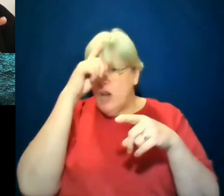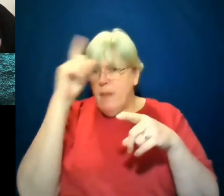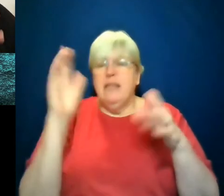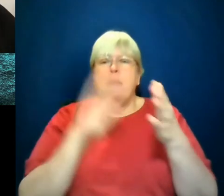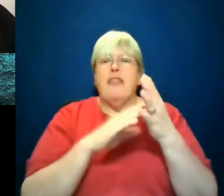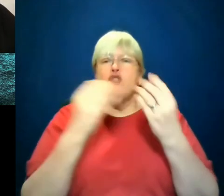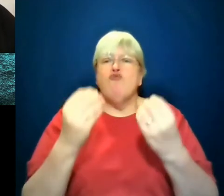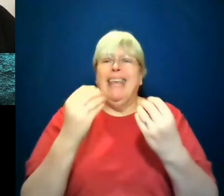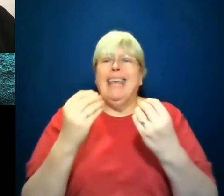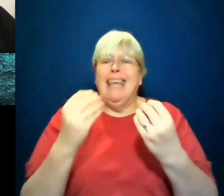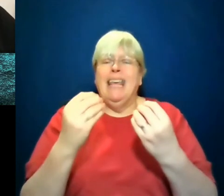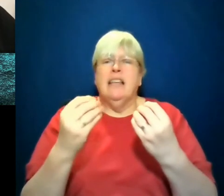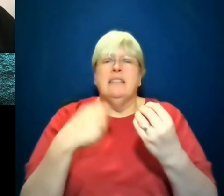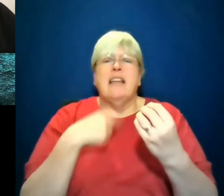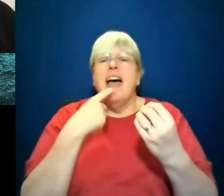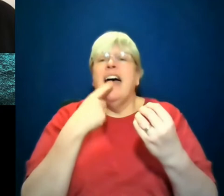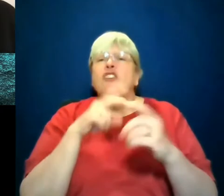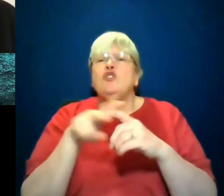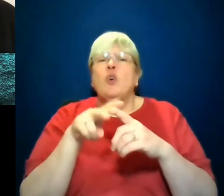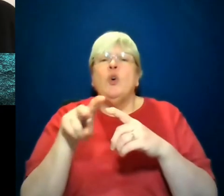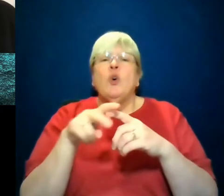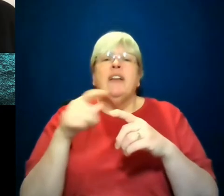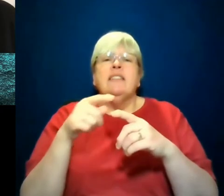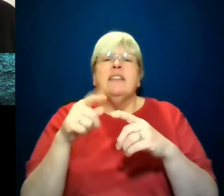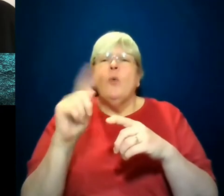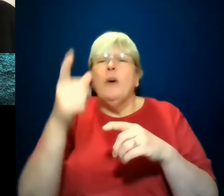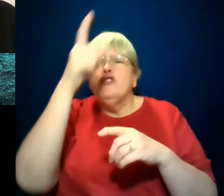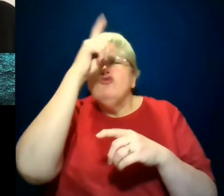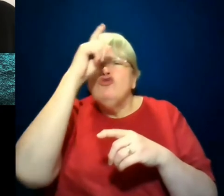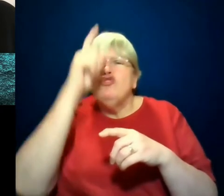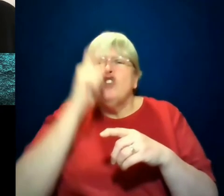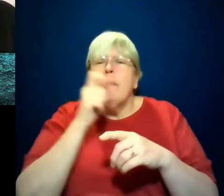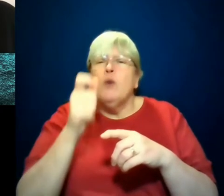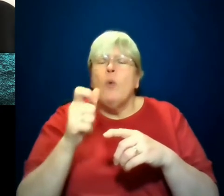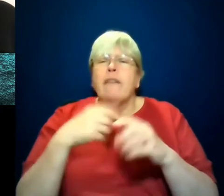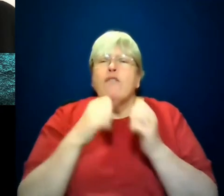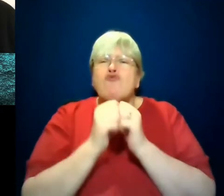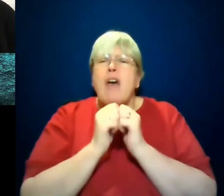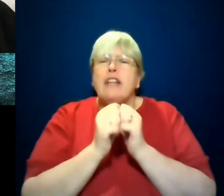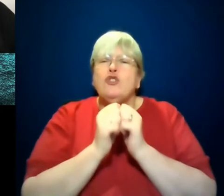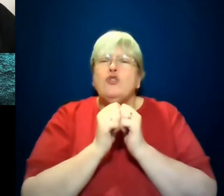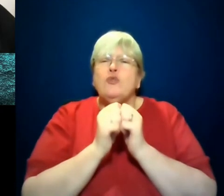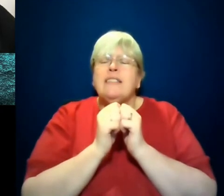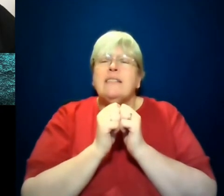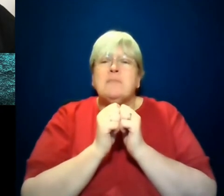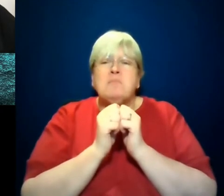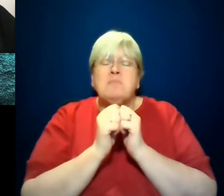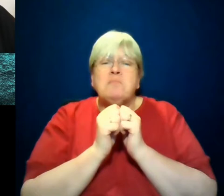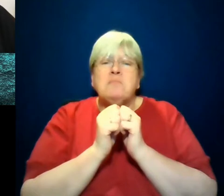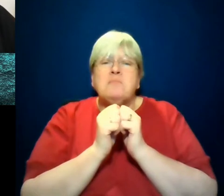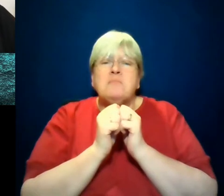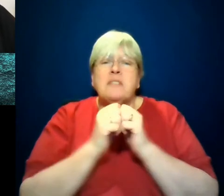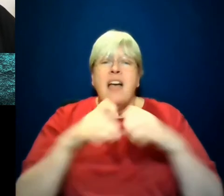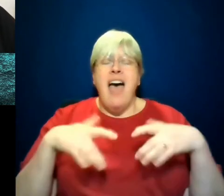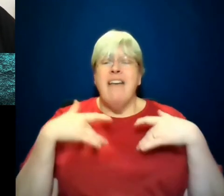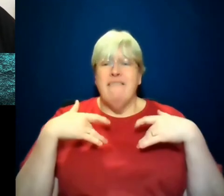Greek. And I made the joke of what's the German word for gratitude mixed with rage? Because that's what I felt